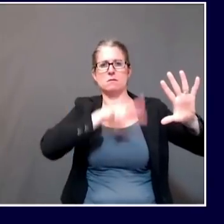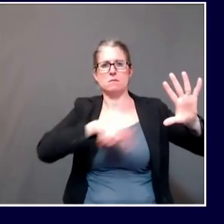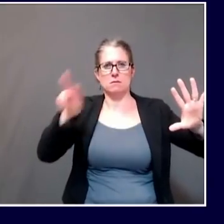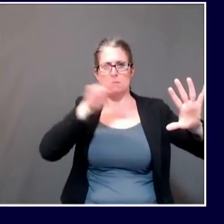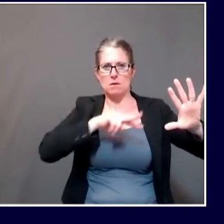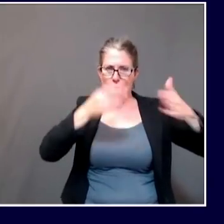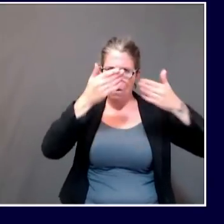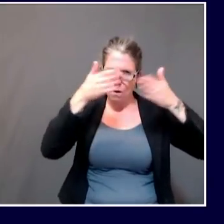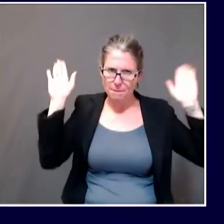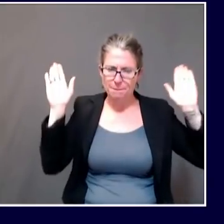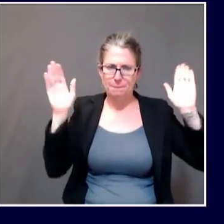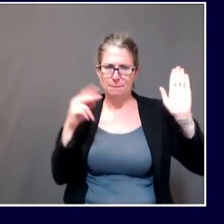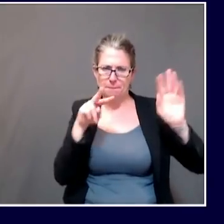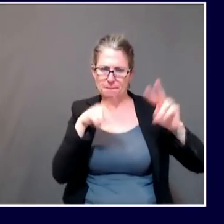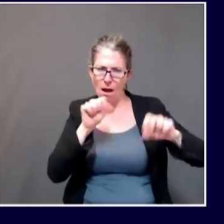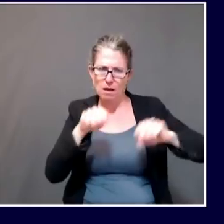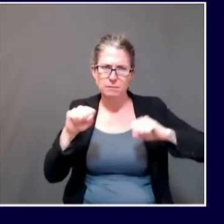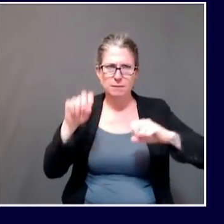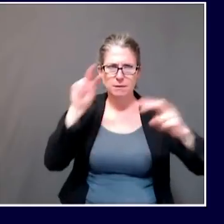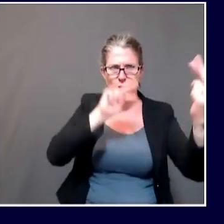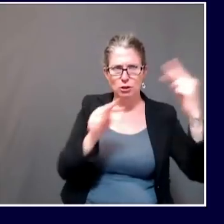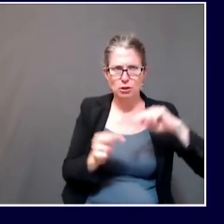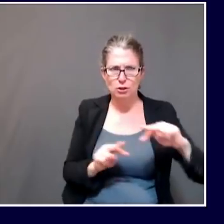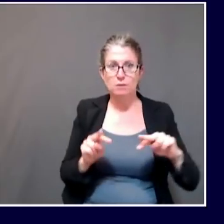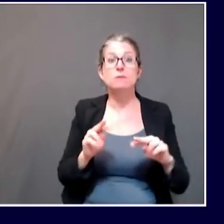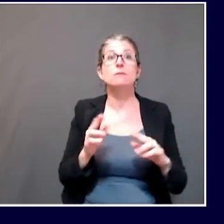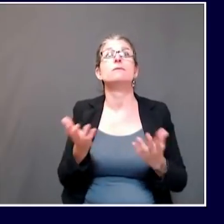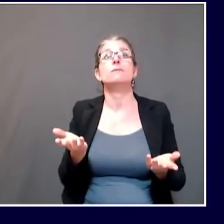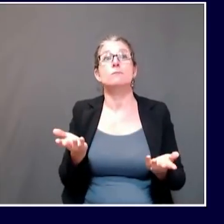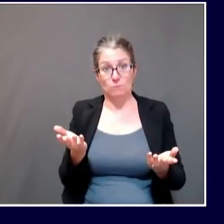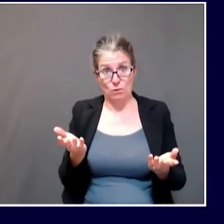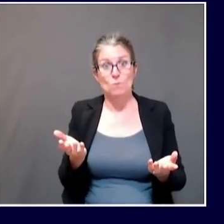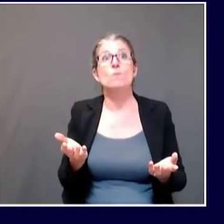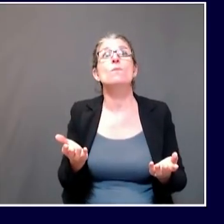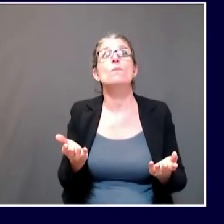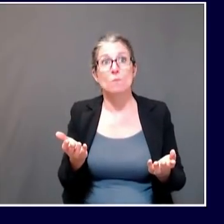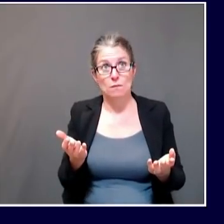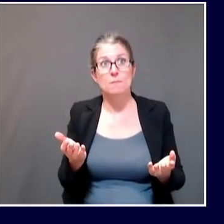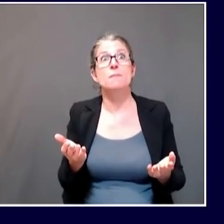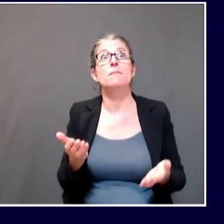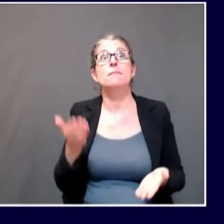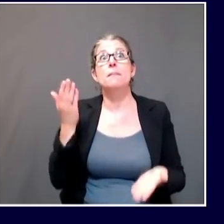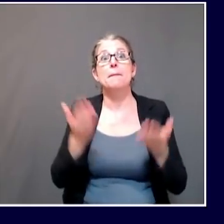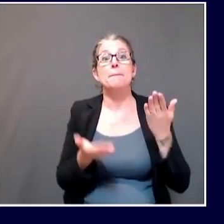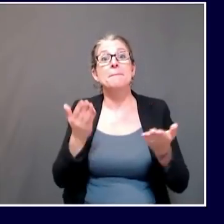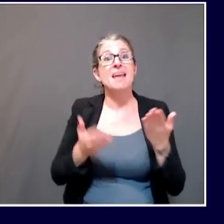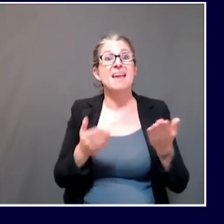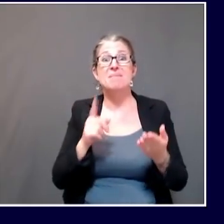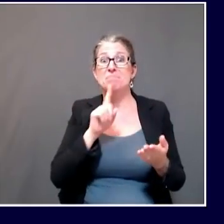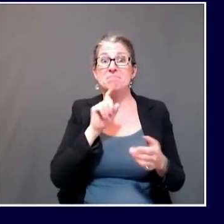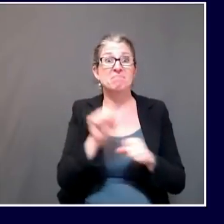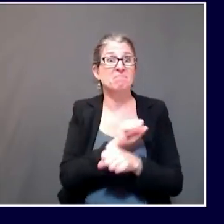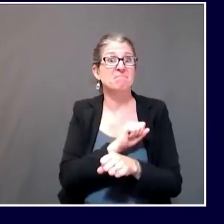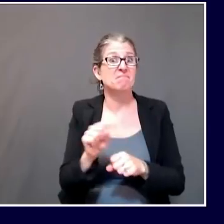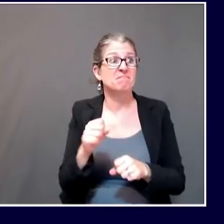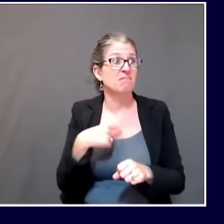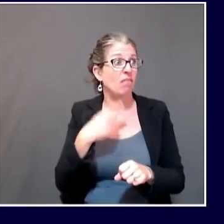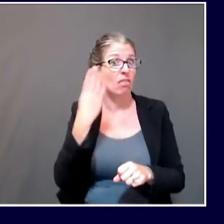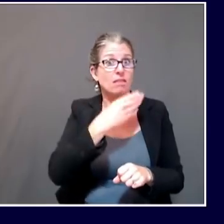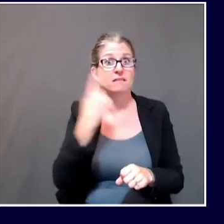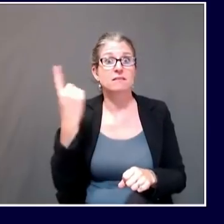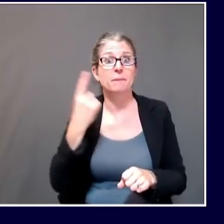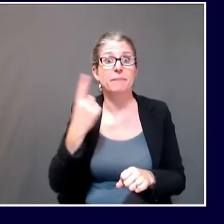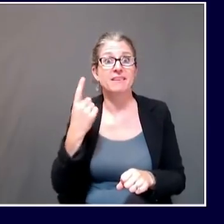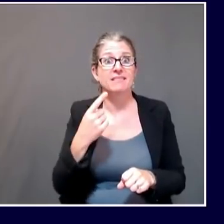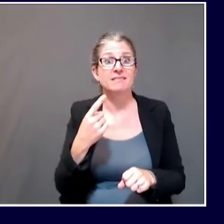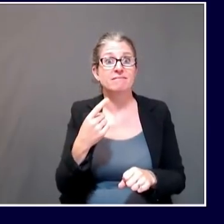that's based on what we know and believe right now. But as I was saying with Amy, the investigation is continuing. And we may discover